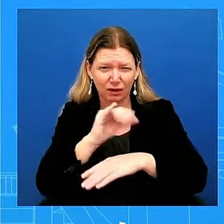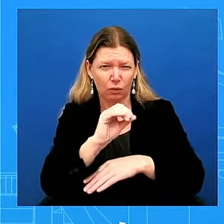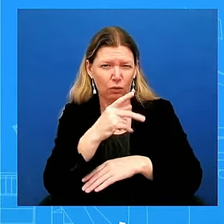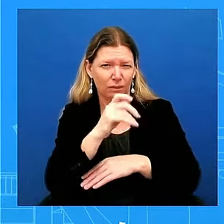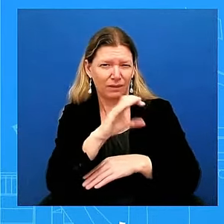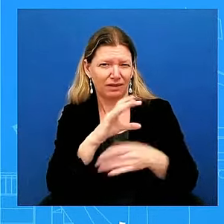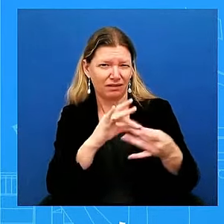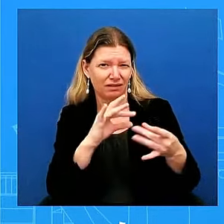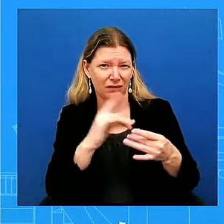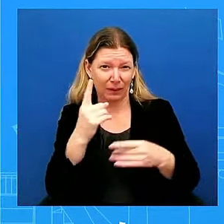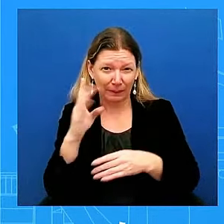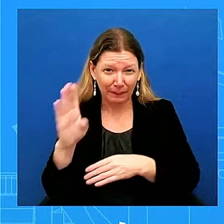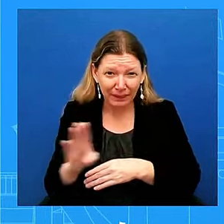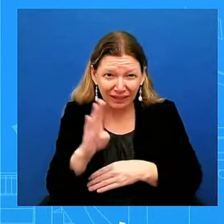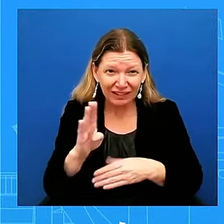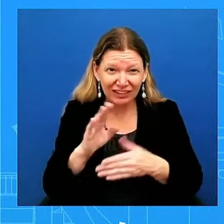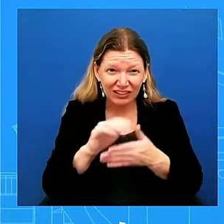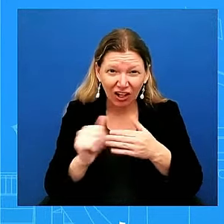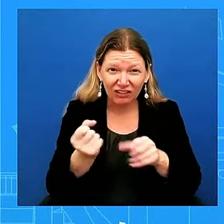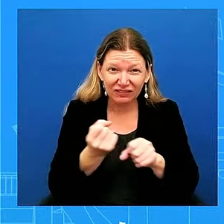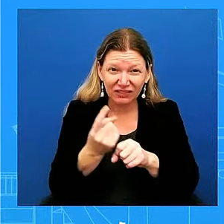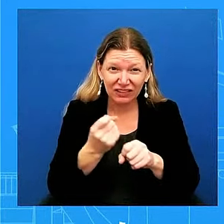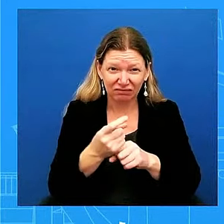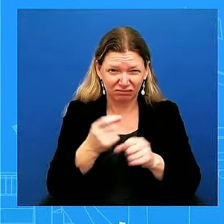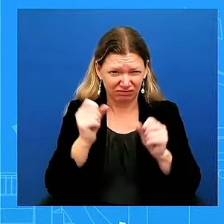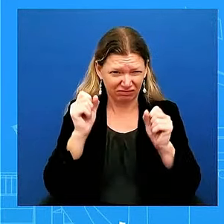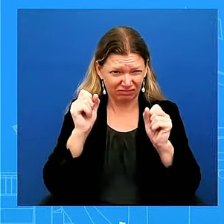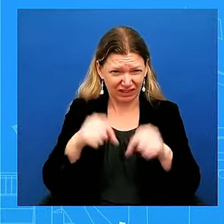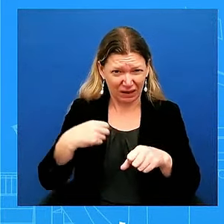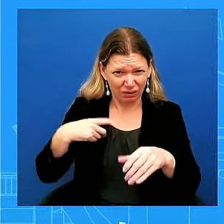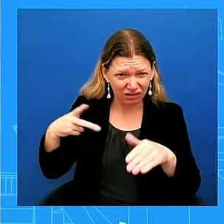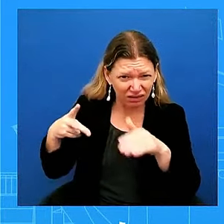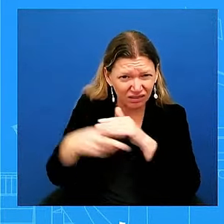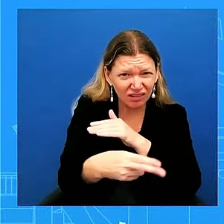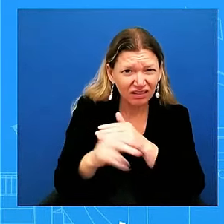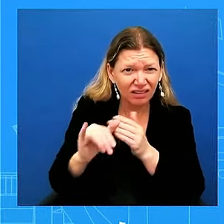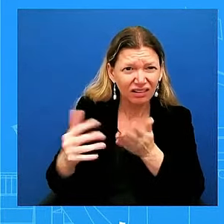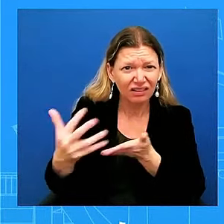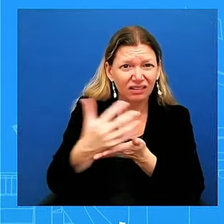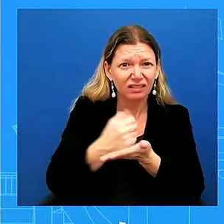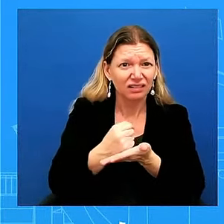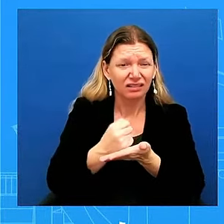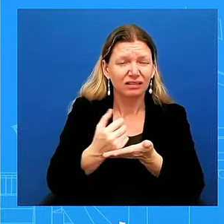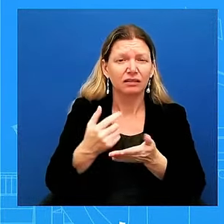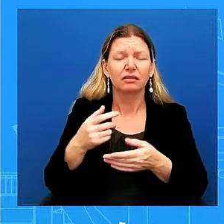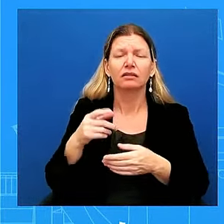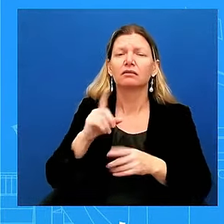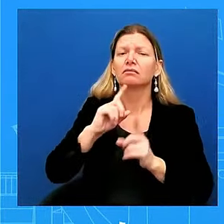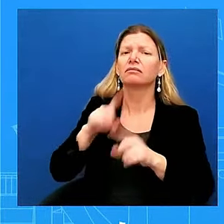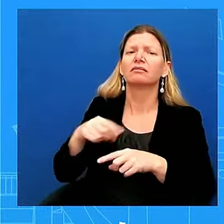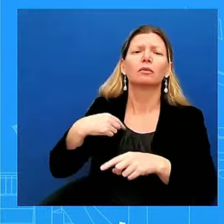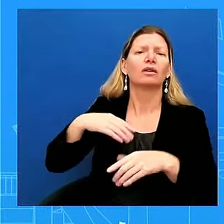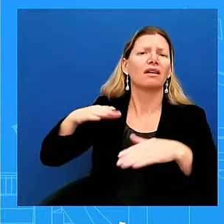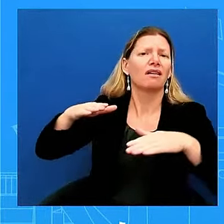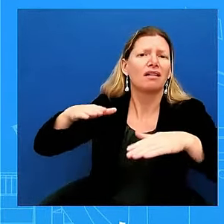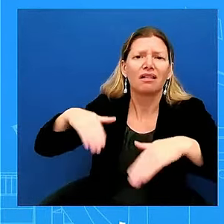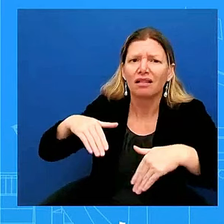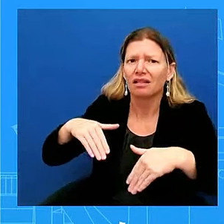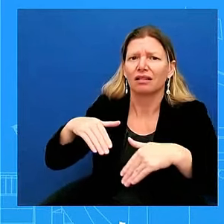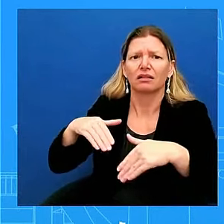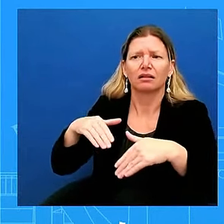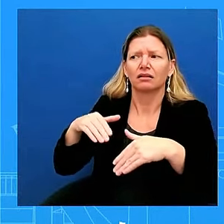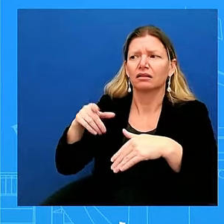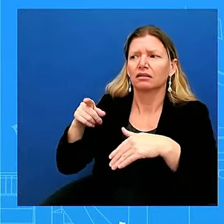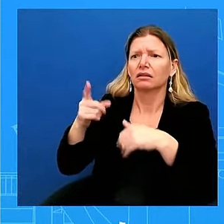moments ago, we increase pressure. That's what we have been doing. You'll hear more from us. Jake was very clear when he was here at the podium